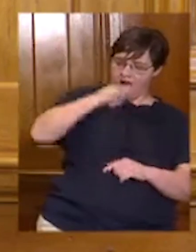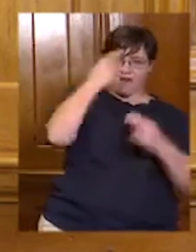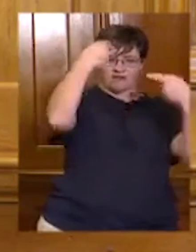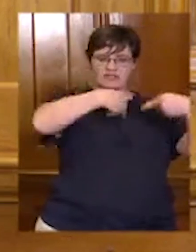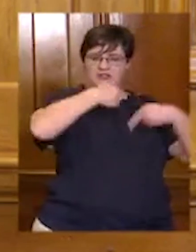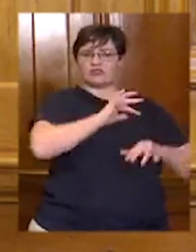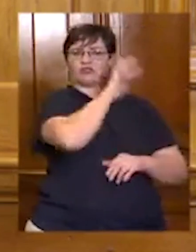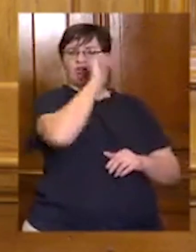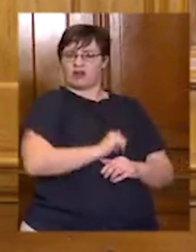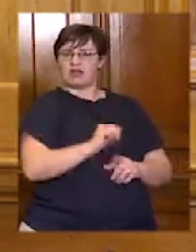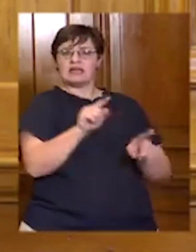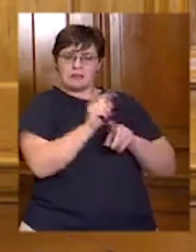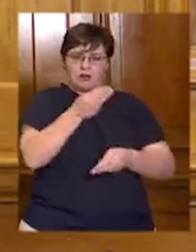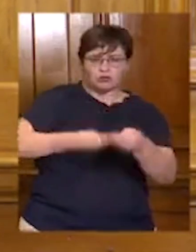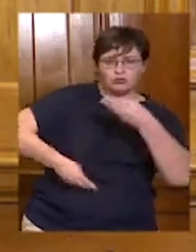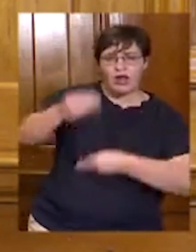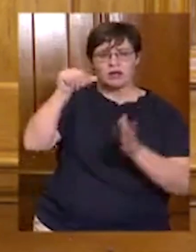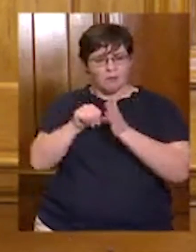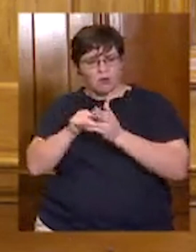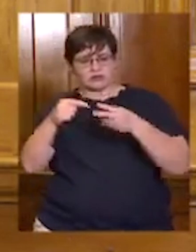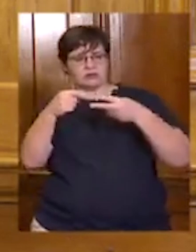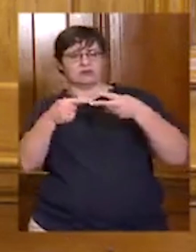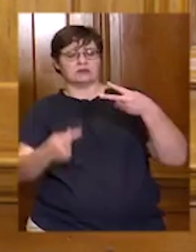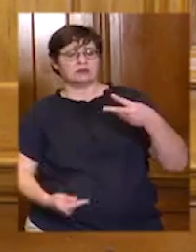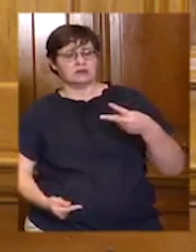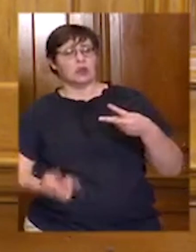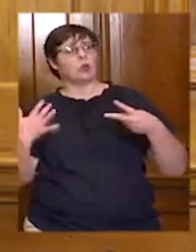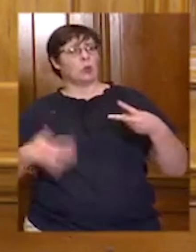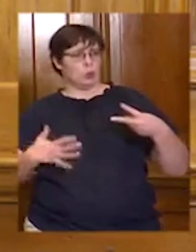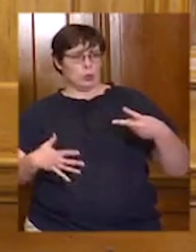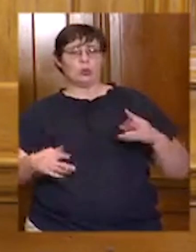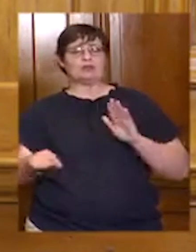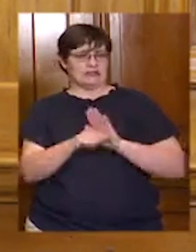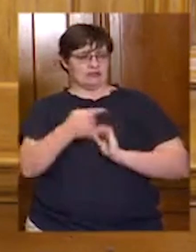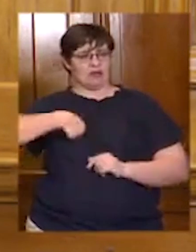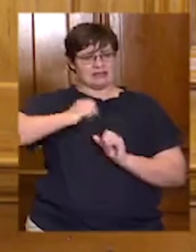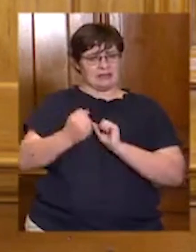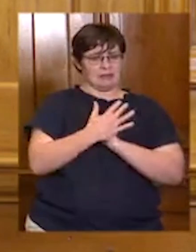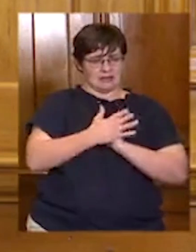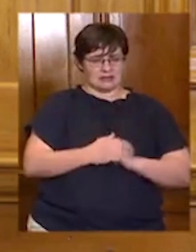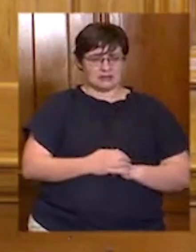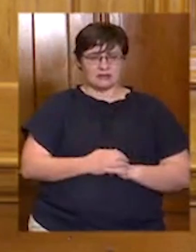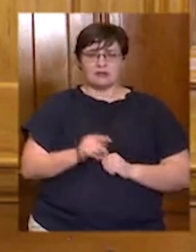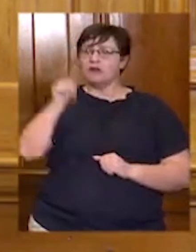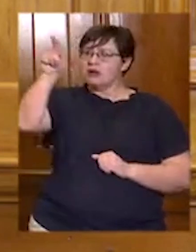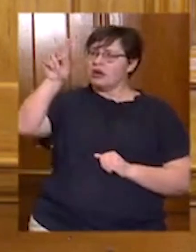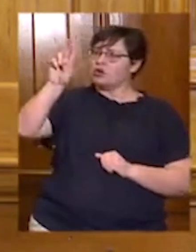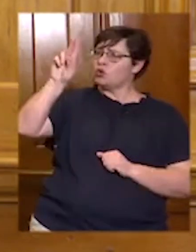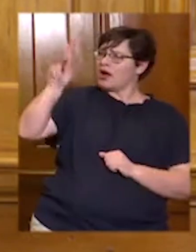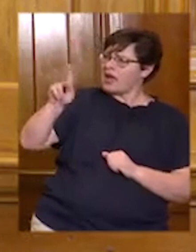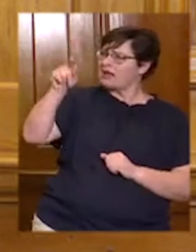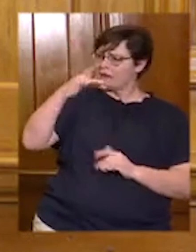also a significant trading partner. While United Kingdom scientists were